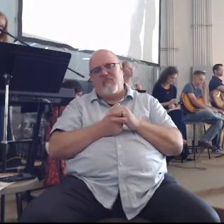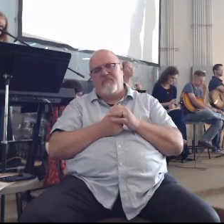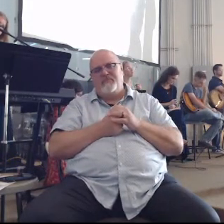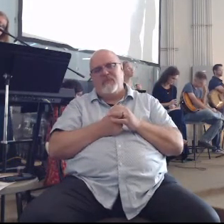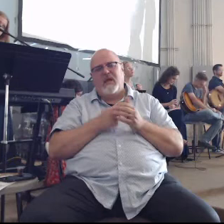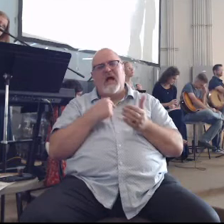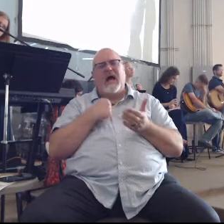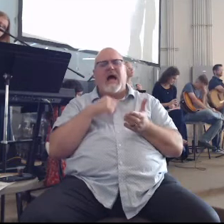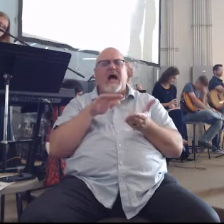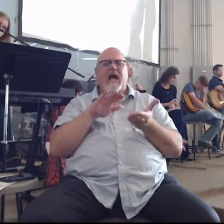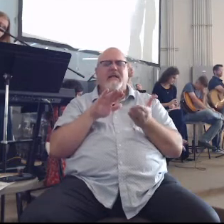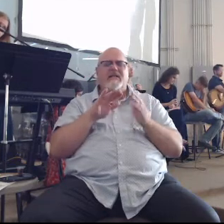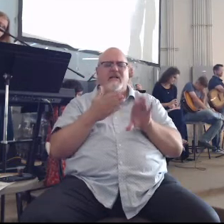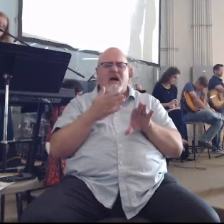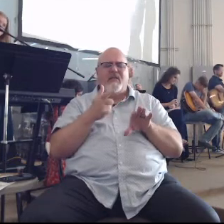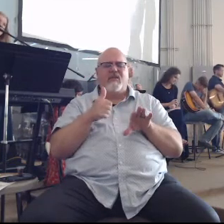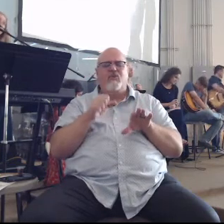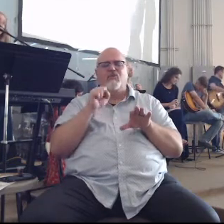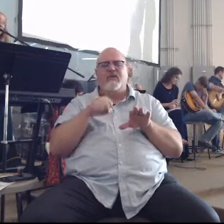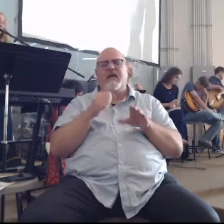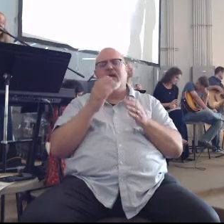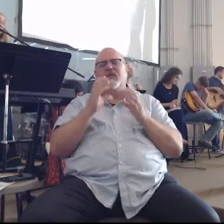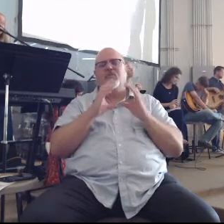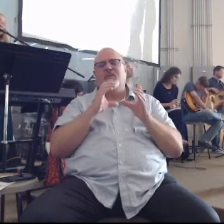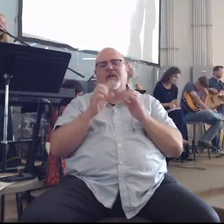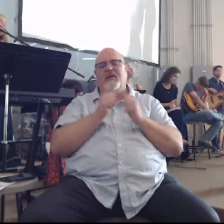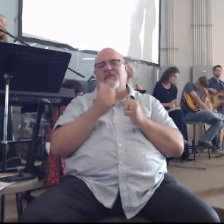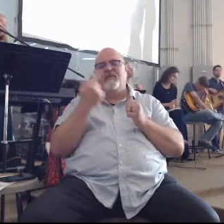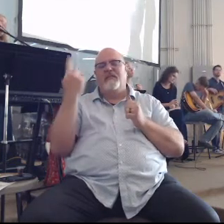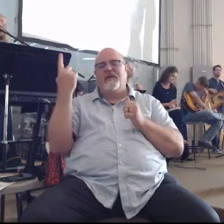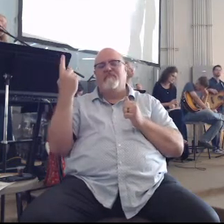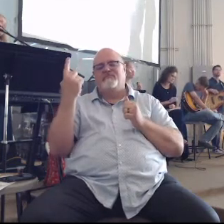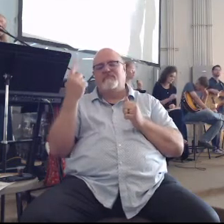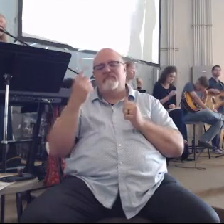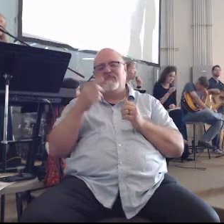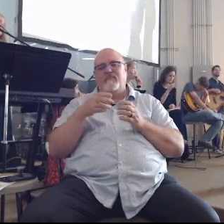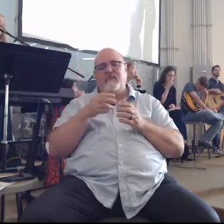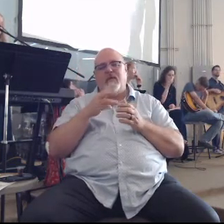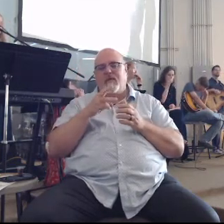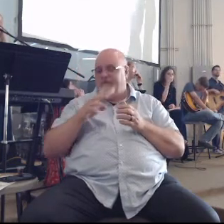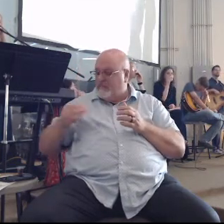I died that you might talk to me let's take the cup together